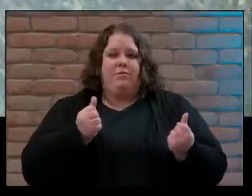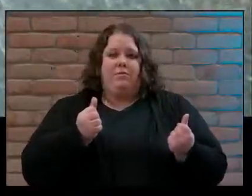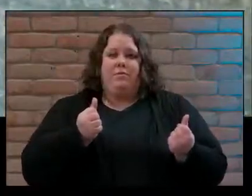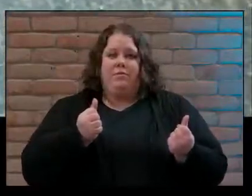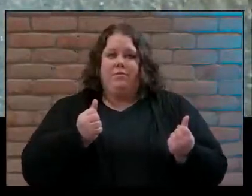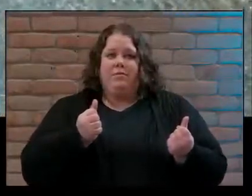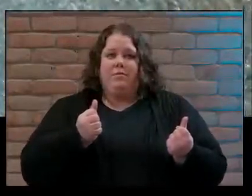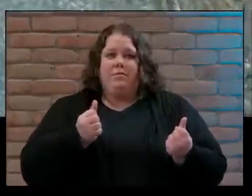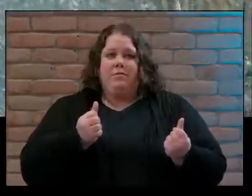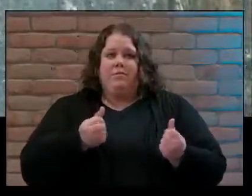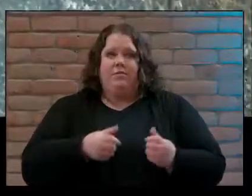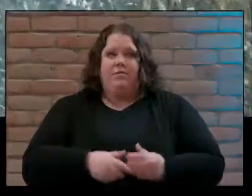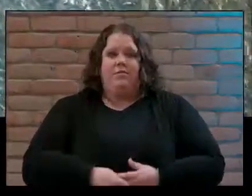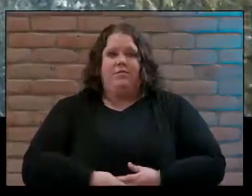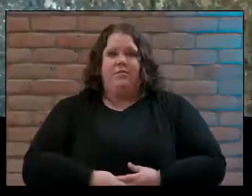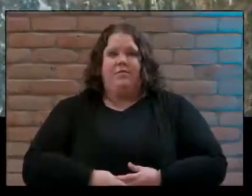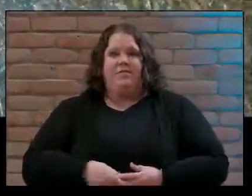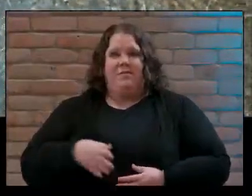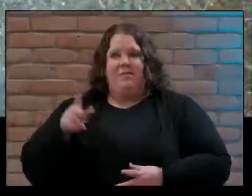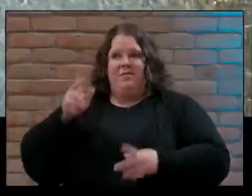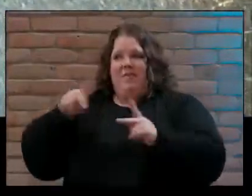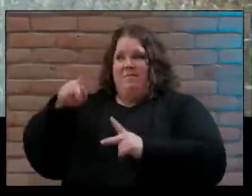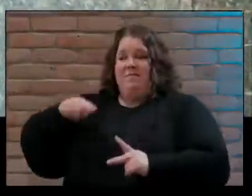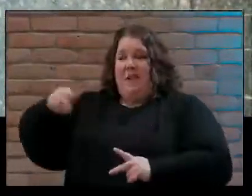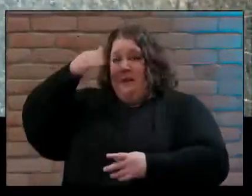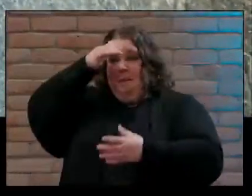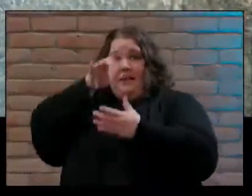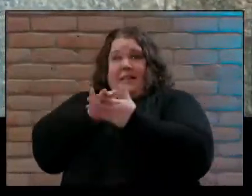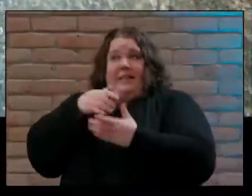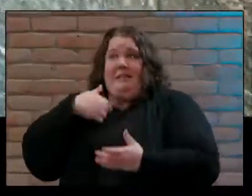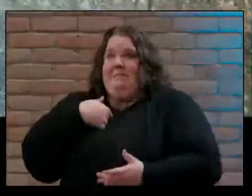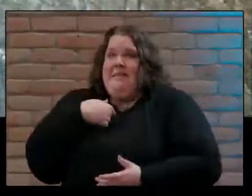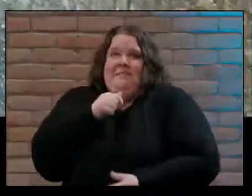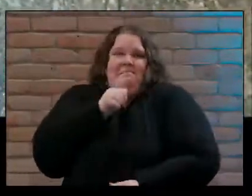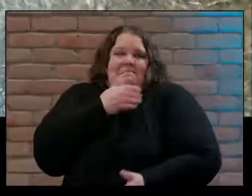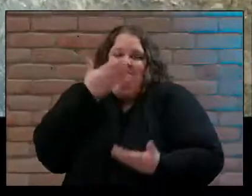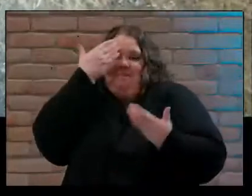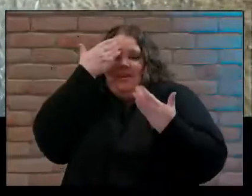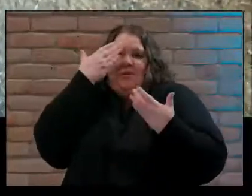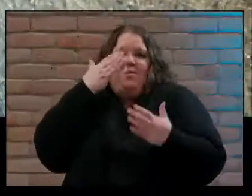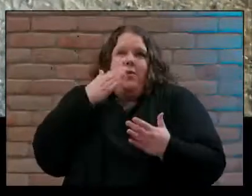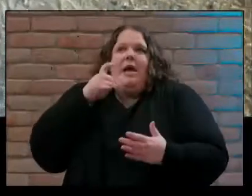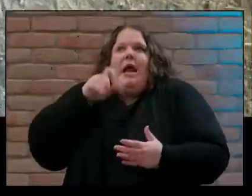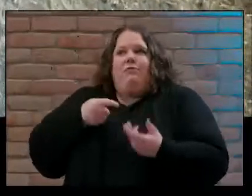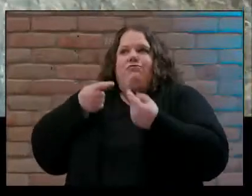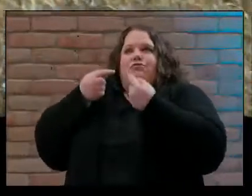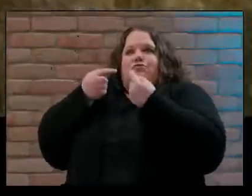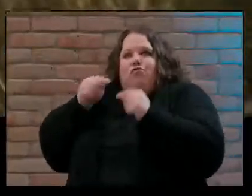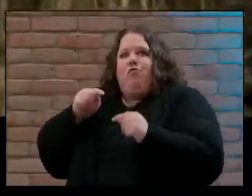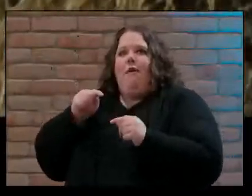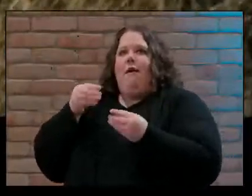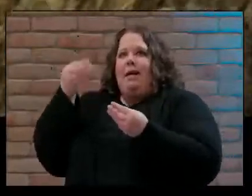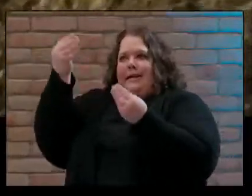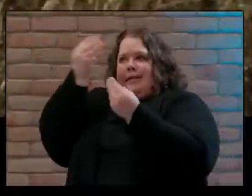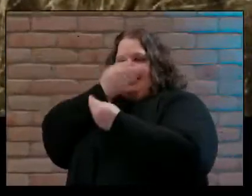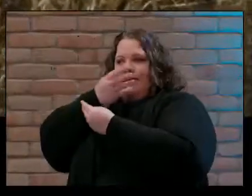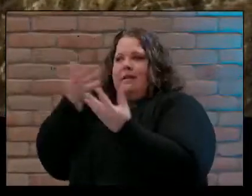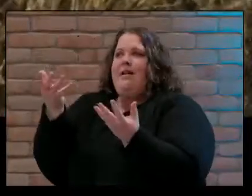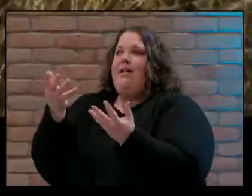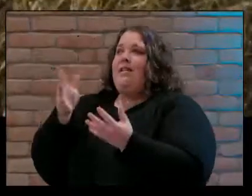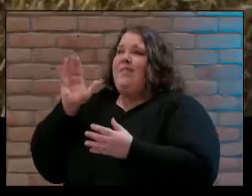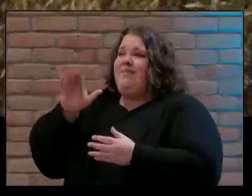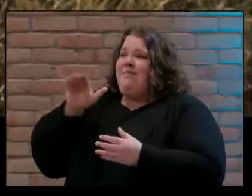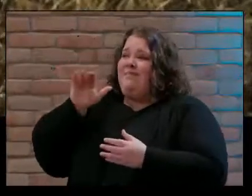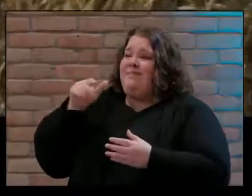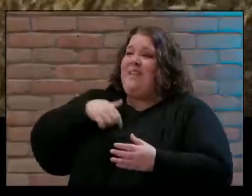I don't know if they'll believe me but I gotta try I gotta tell them I found